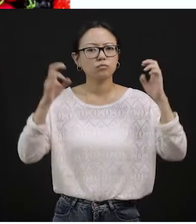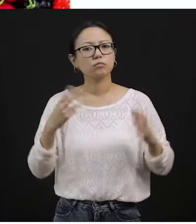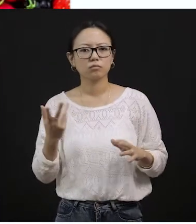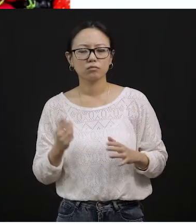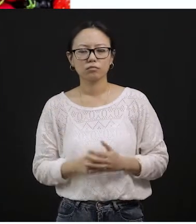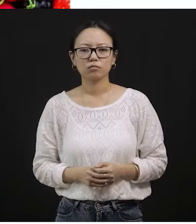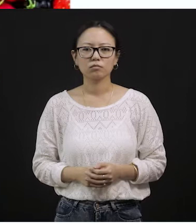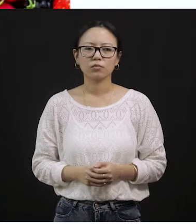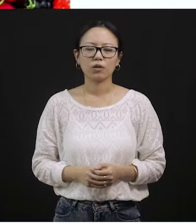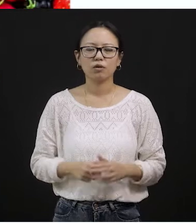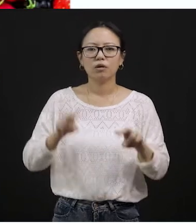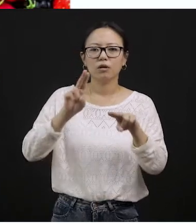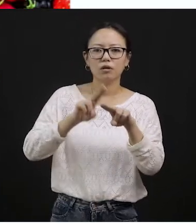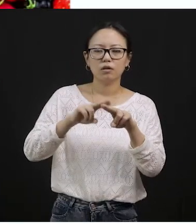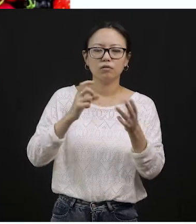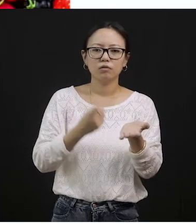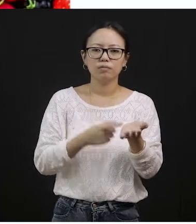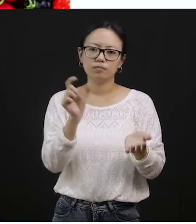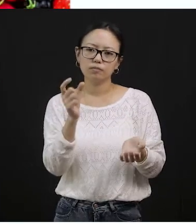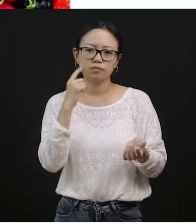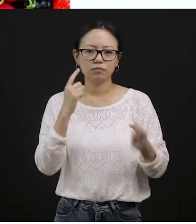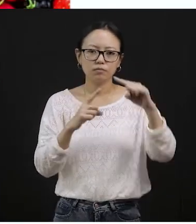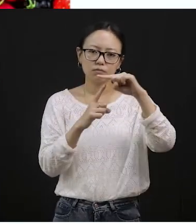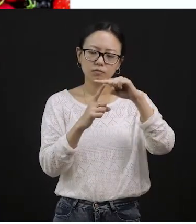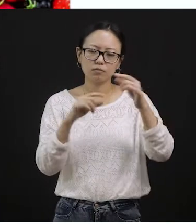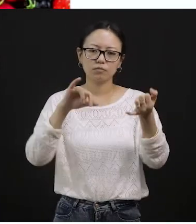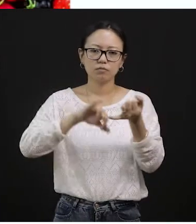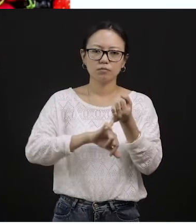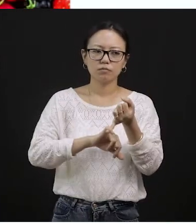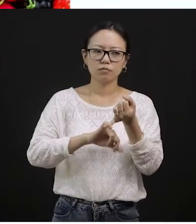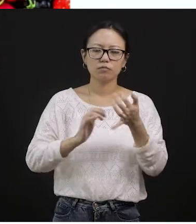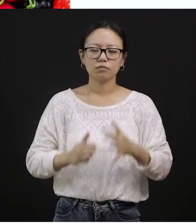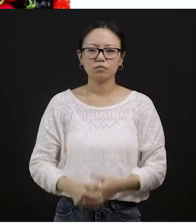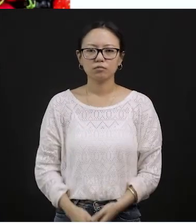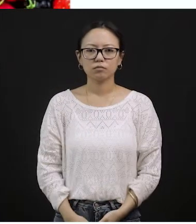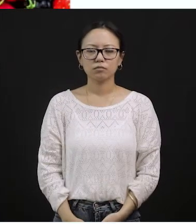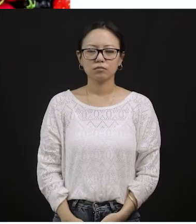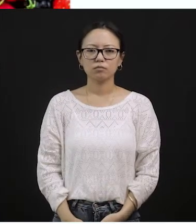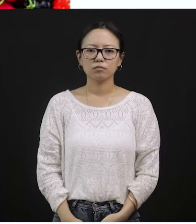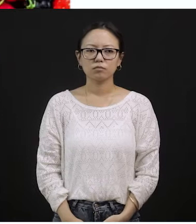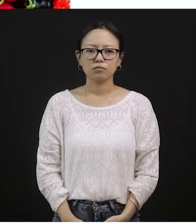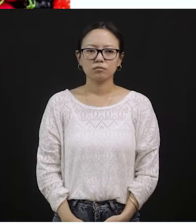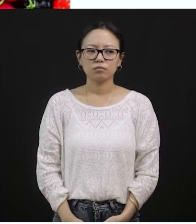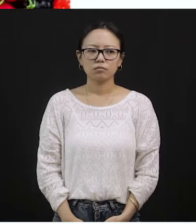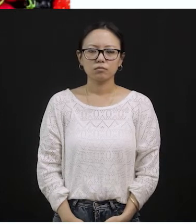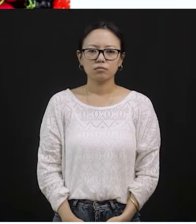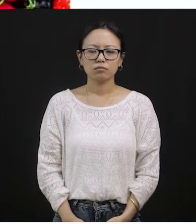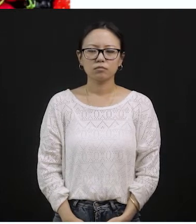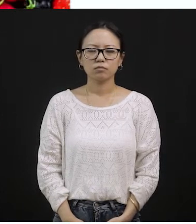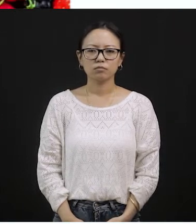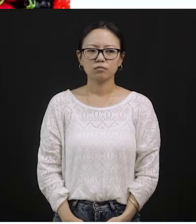It was about fruits. Everybody knows that F R U I T S fruits. Now,